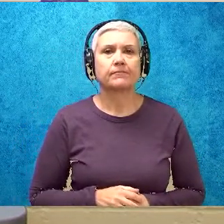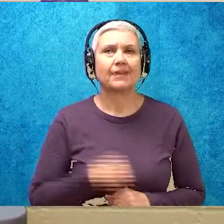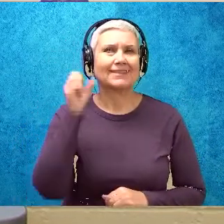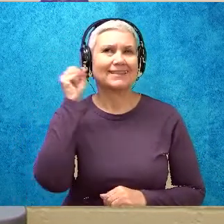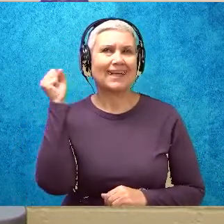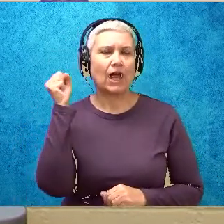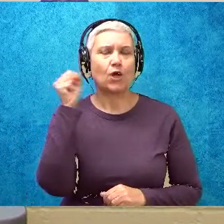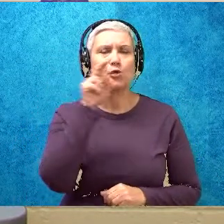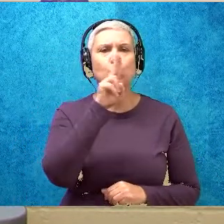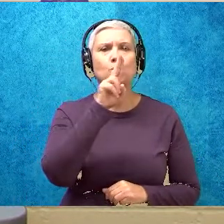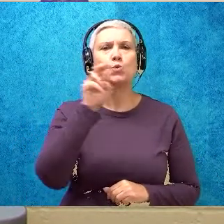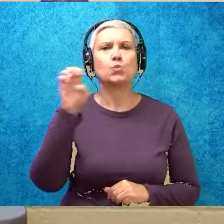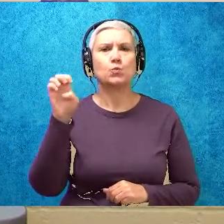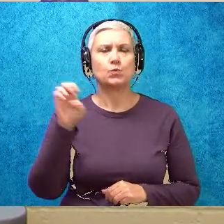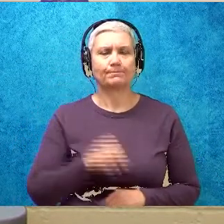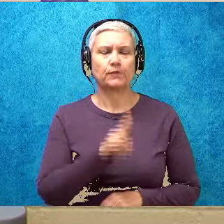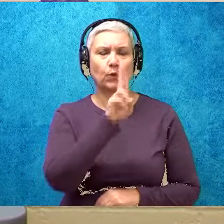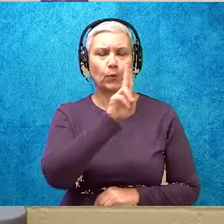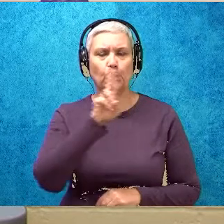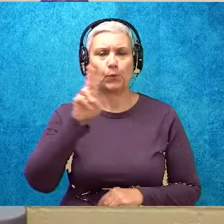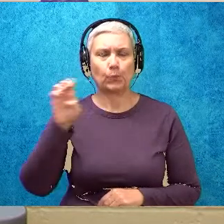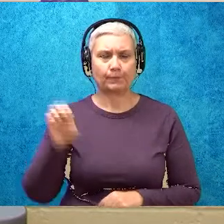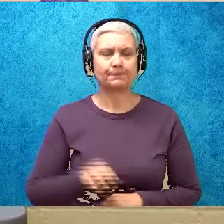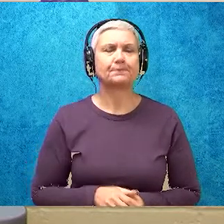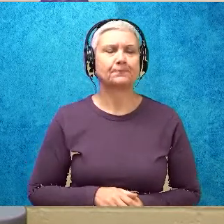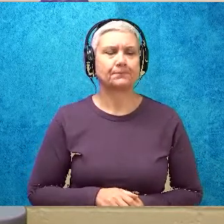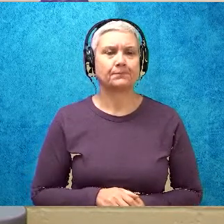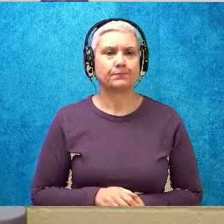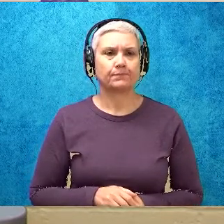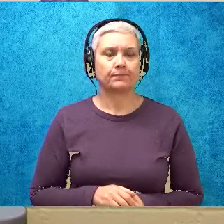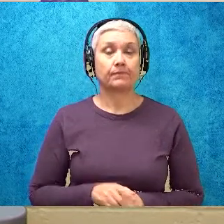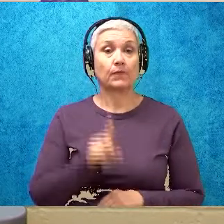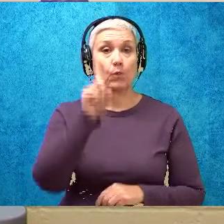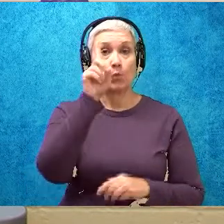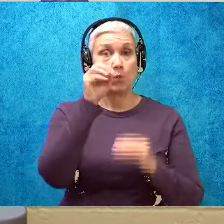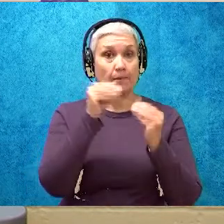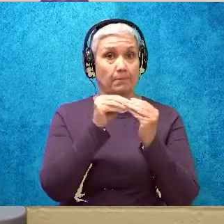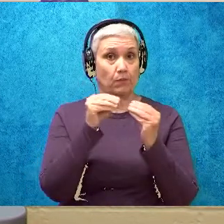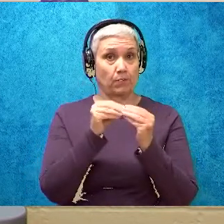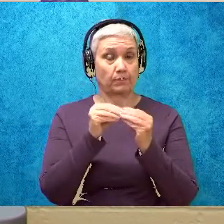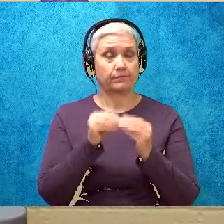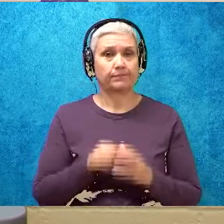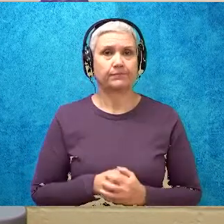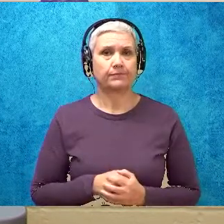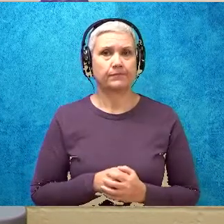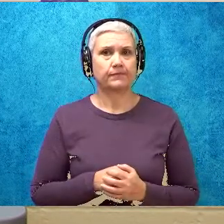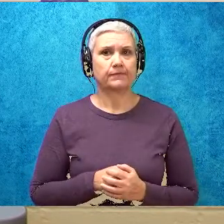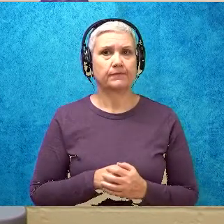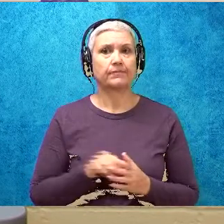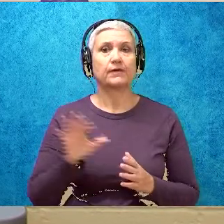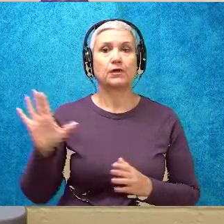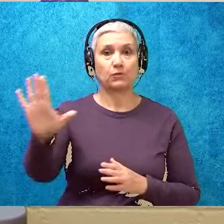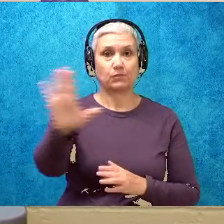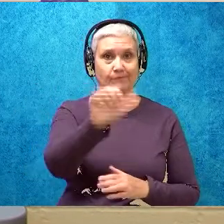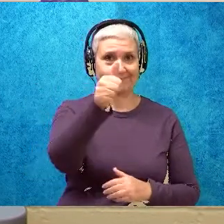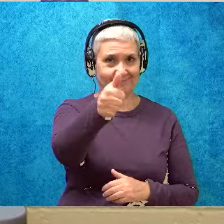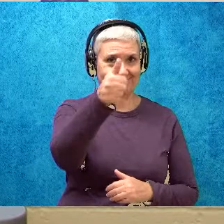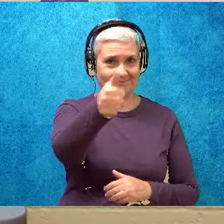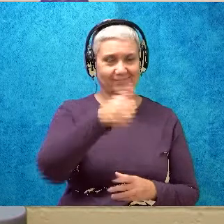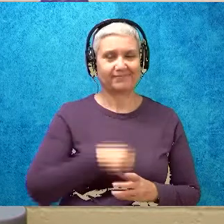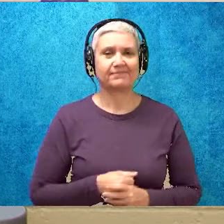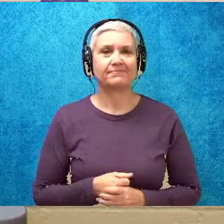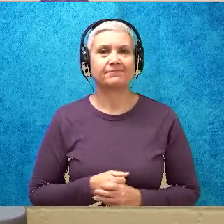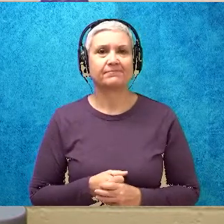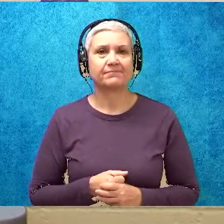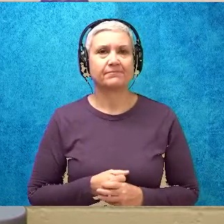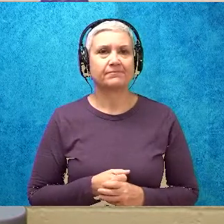Awesome. Okay. We're going to do one more and I want you guys to do this one by yourself. Are you ready?